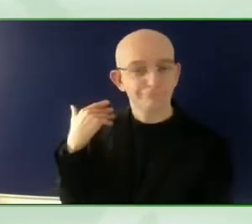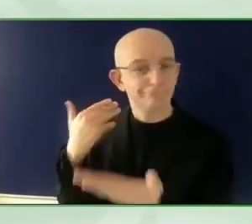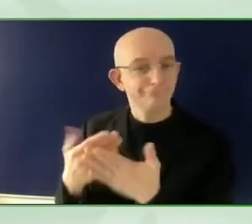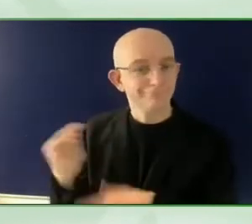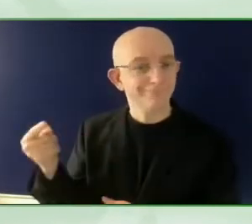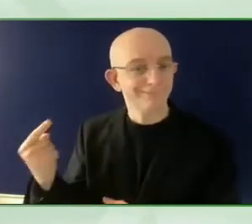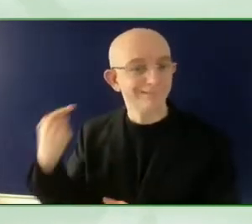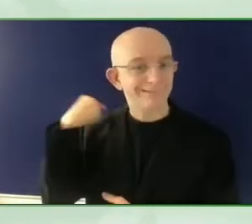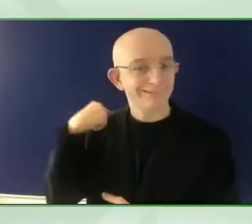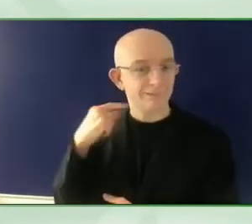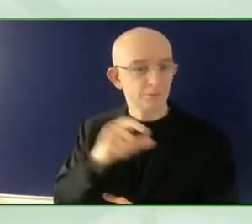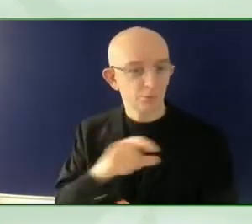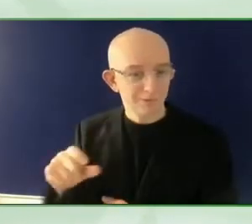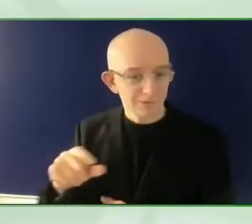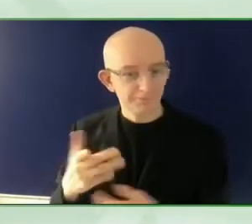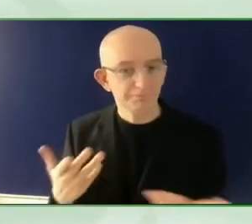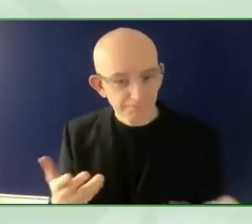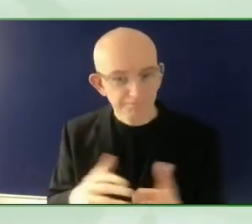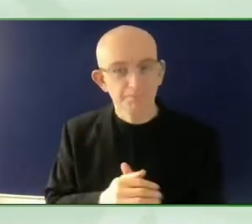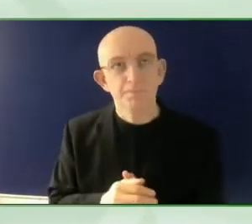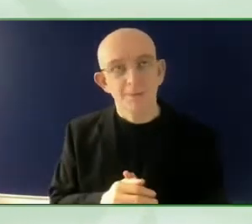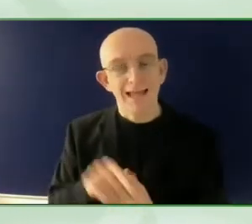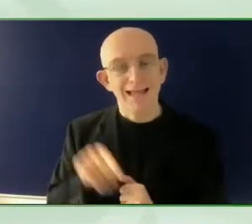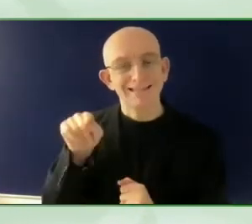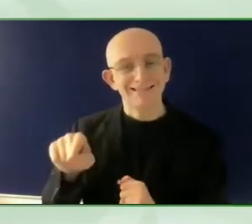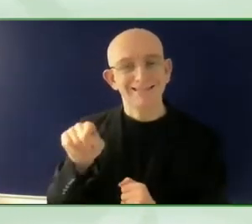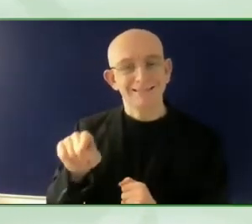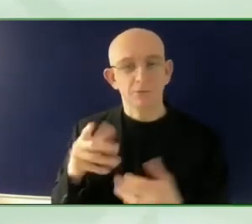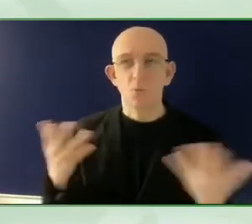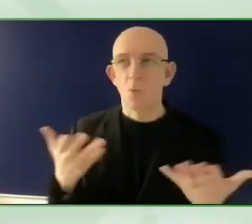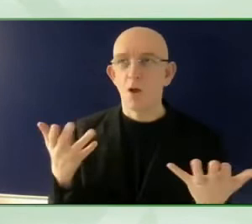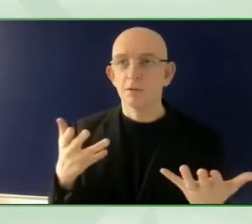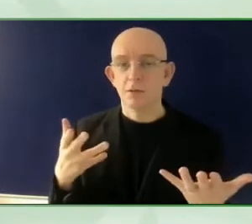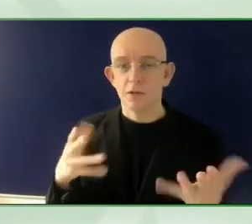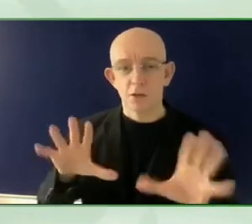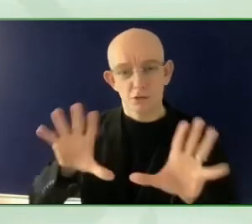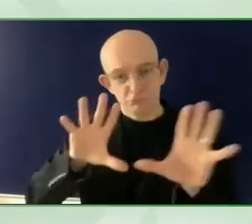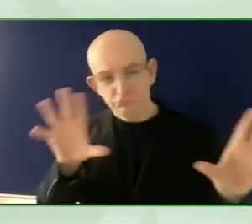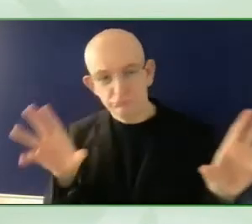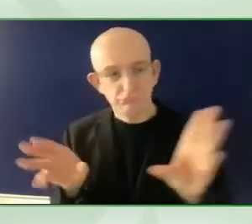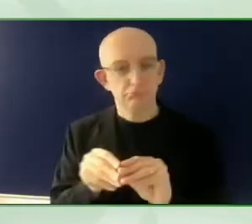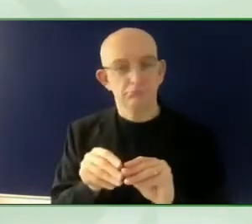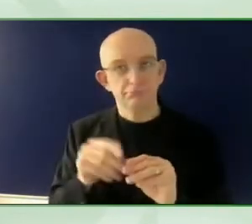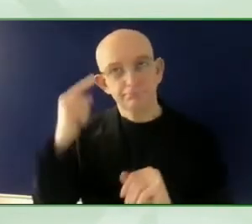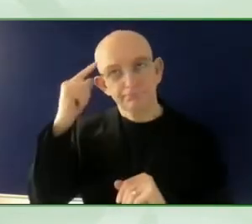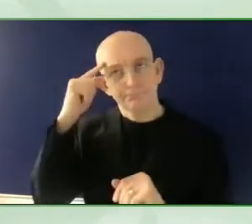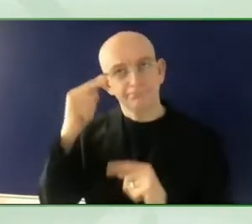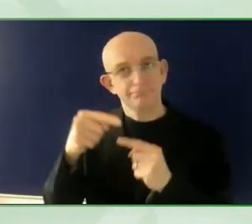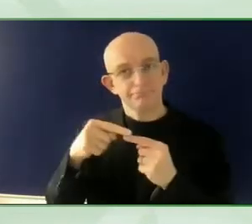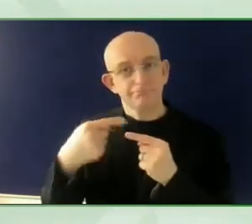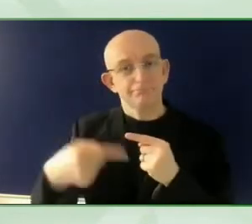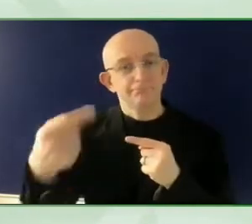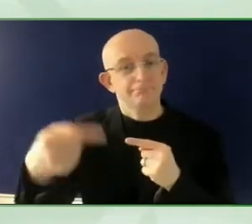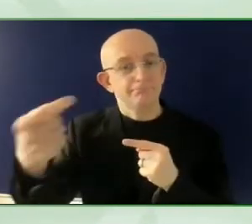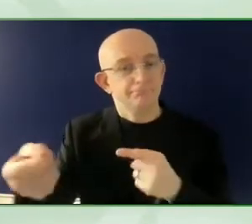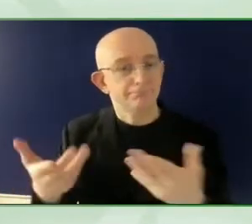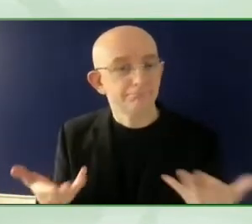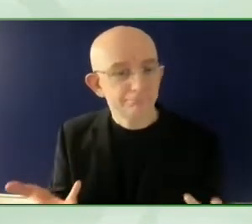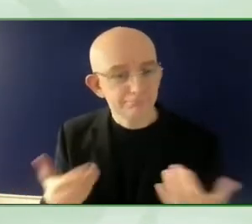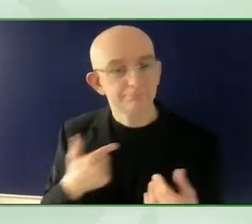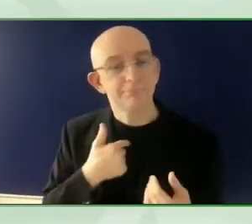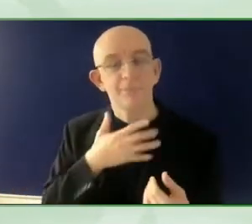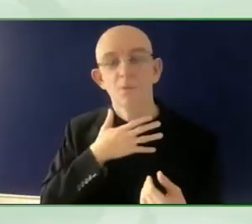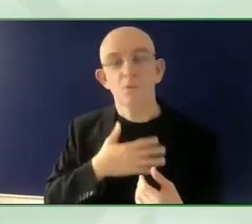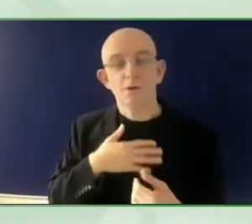you know, at least highlight a few elements which I believe have been critically important for the